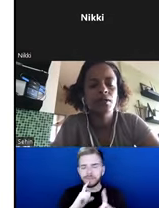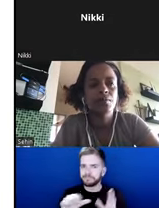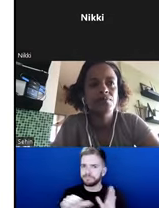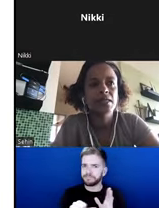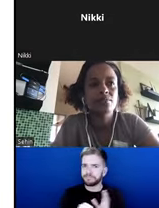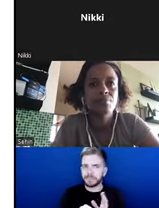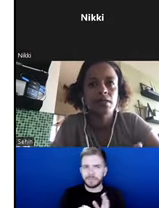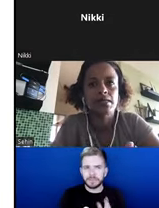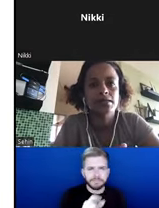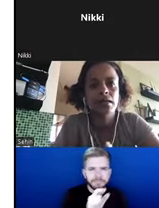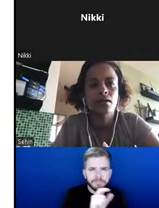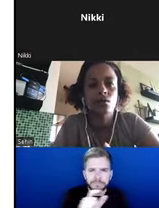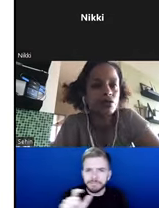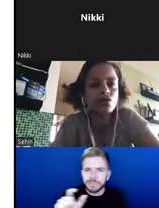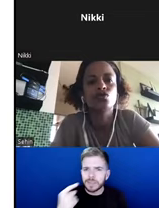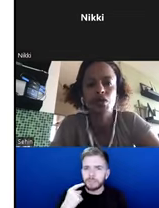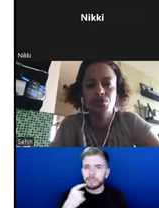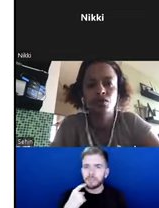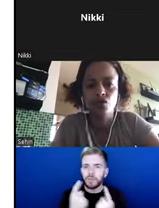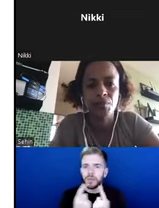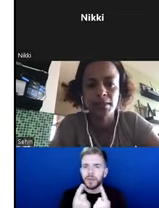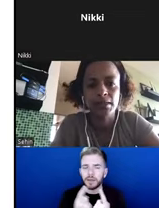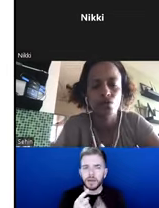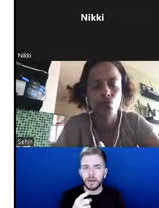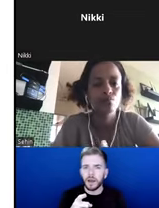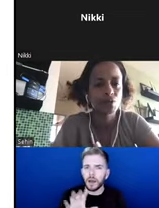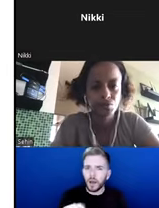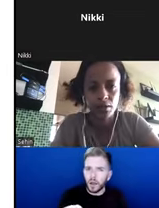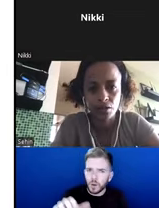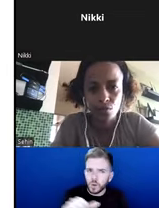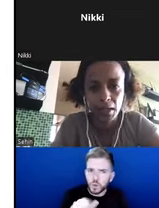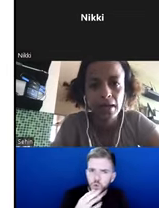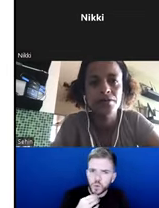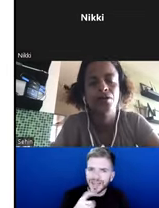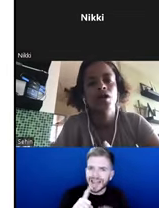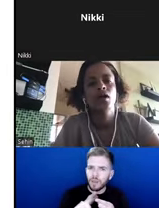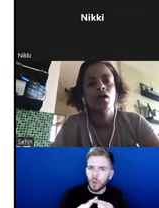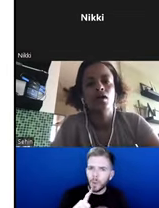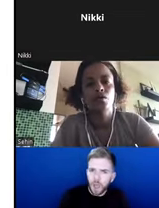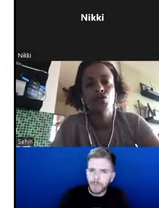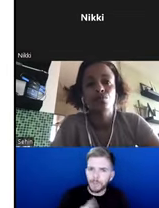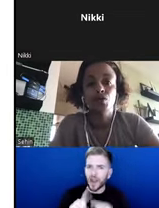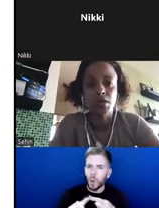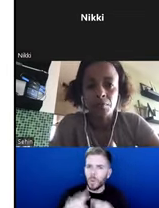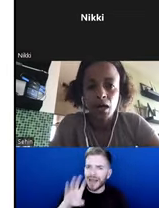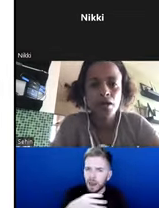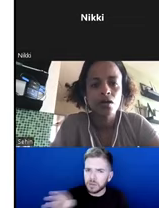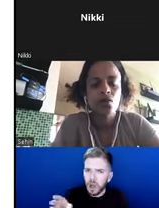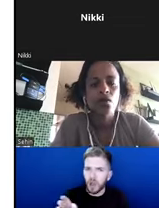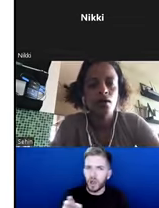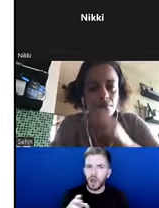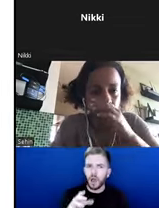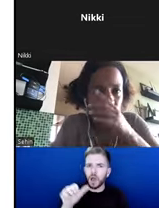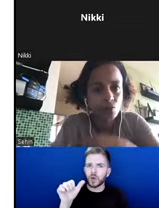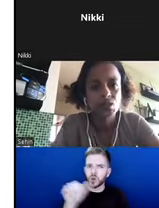even simple things like, well, you know, we should be using Ethiopian time or we should be using the Ethiopian calendar. We should be using Amharic